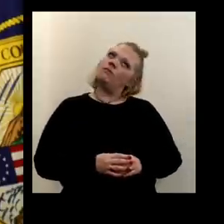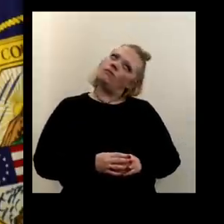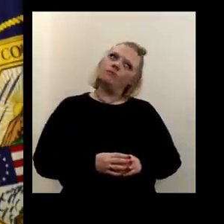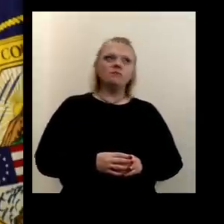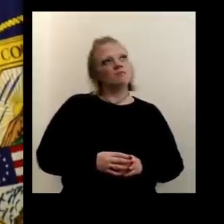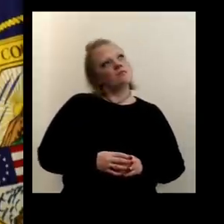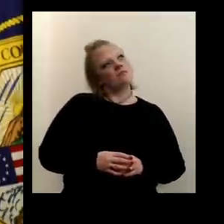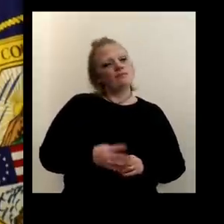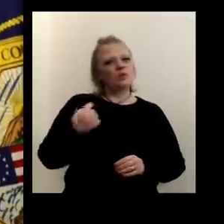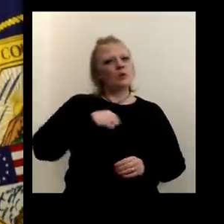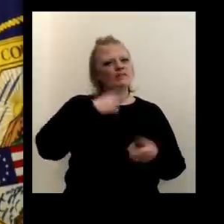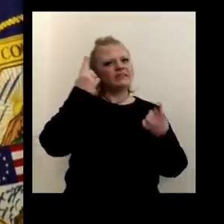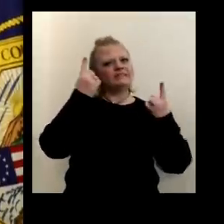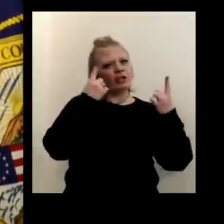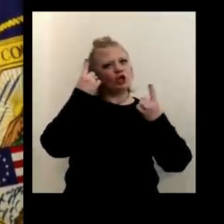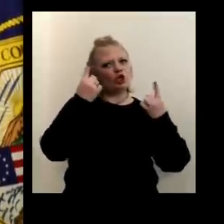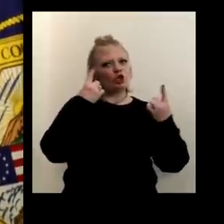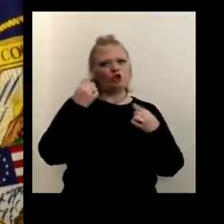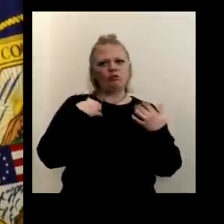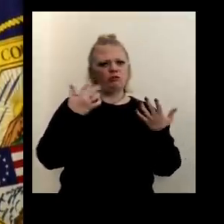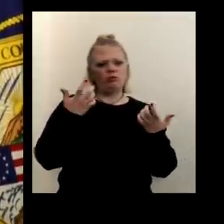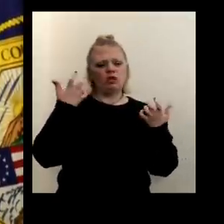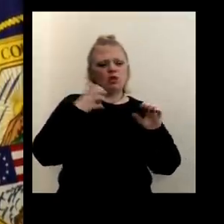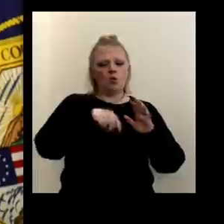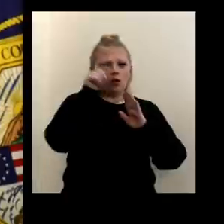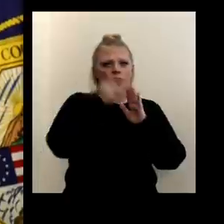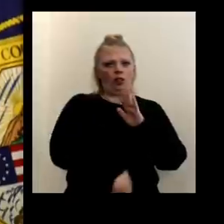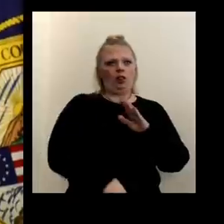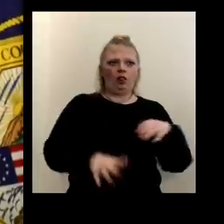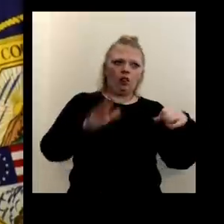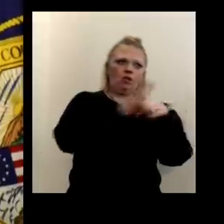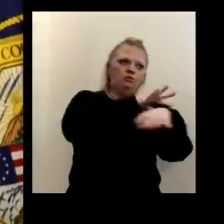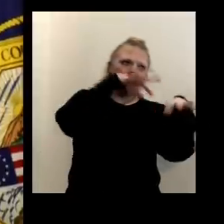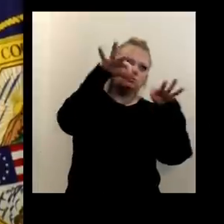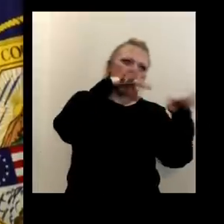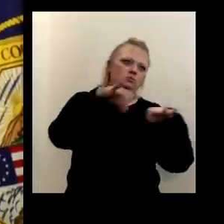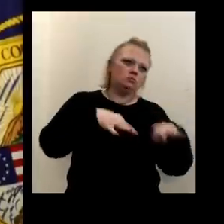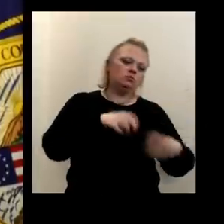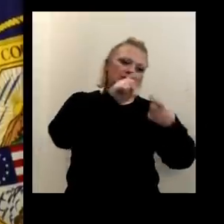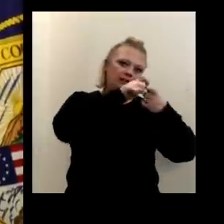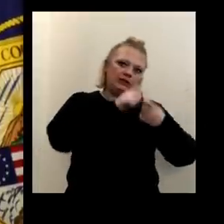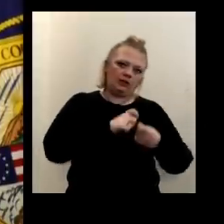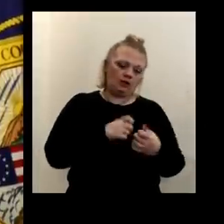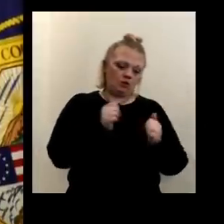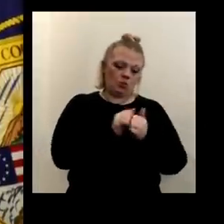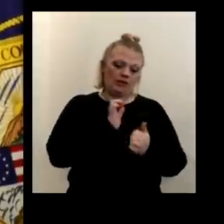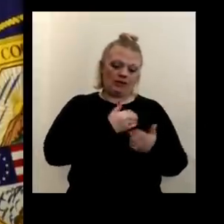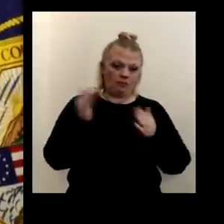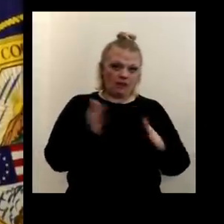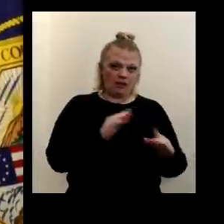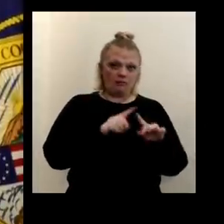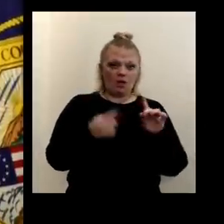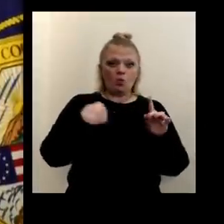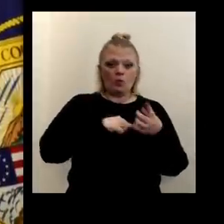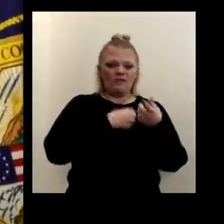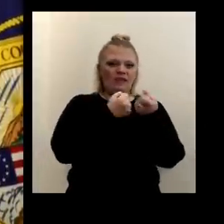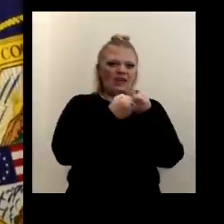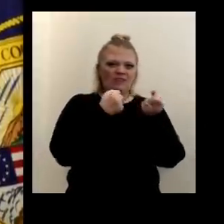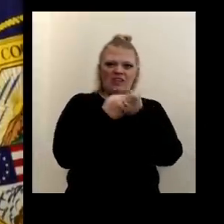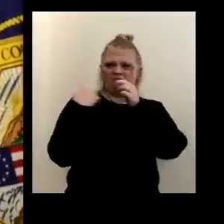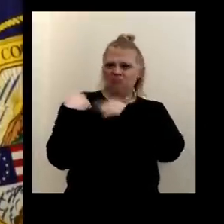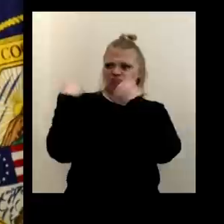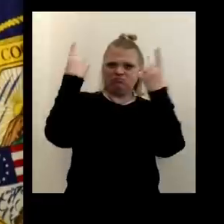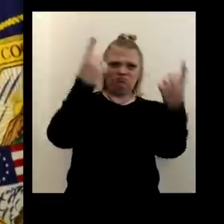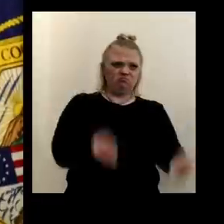that is something we've considered, and I don't want to get into full details associated with our, our plans, but we have advocated all along